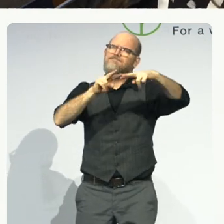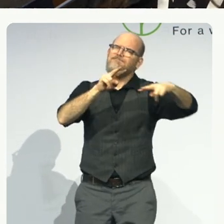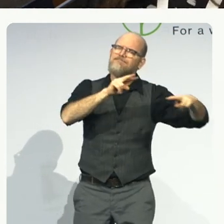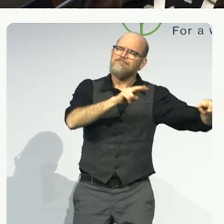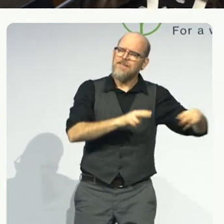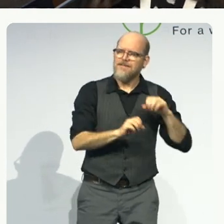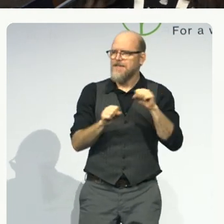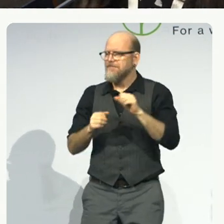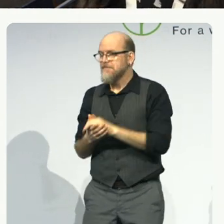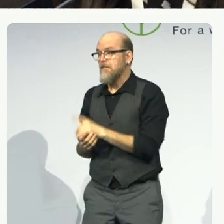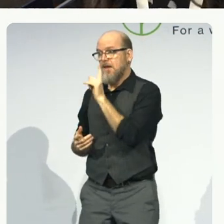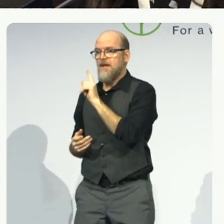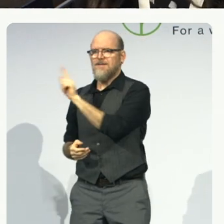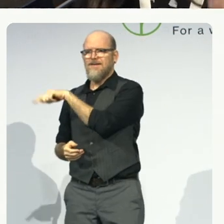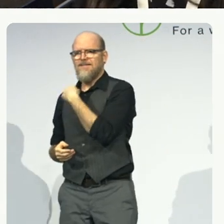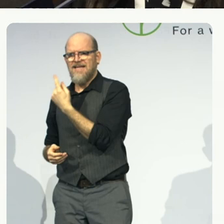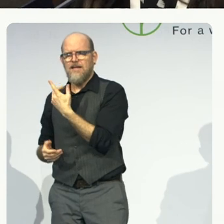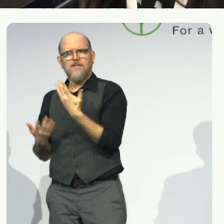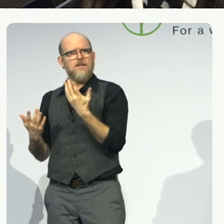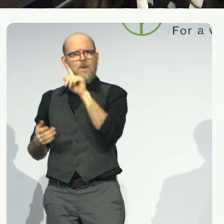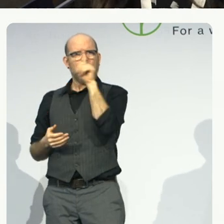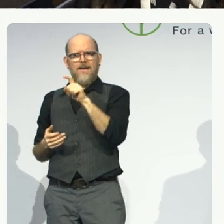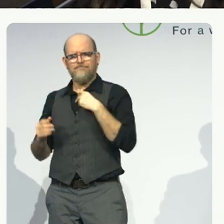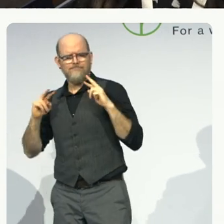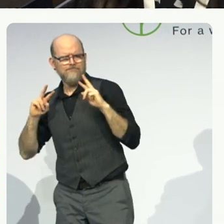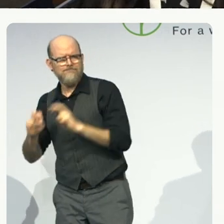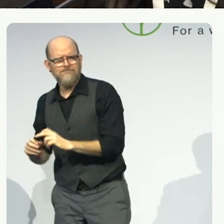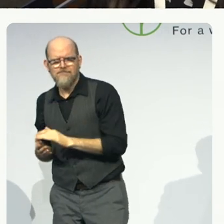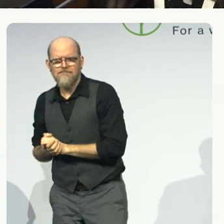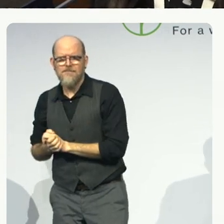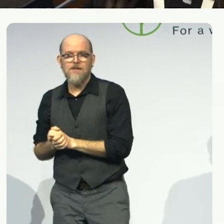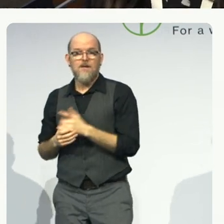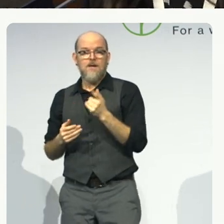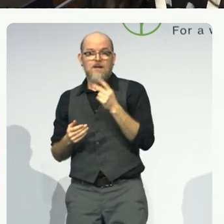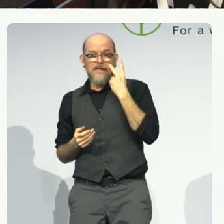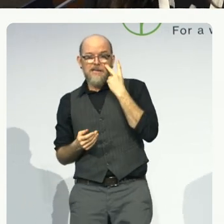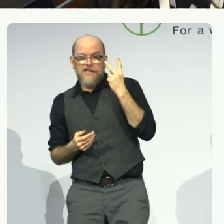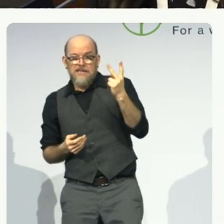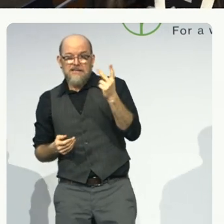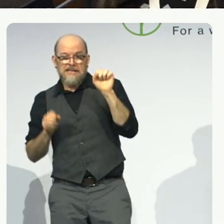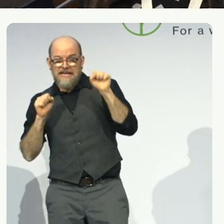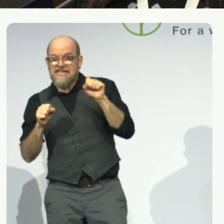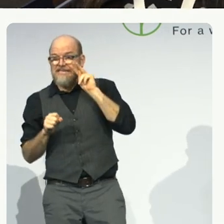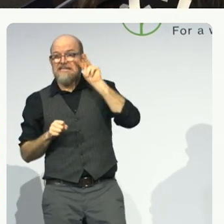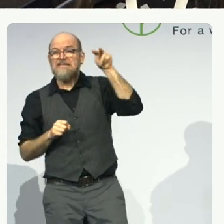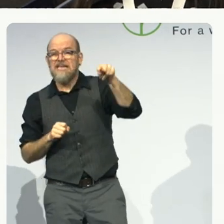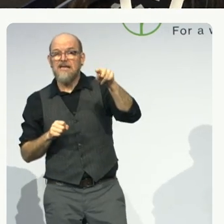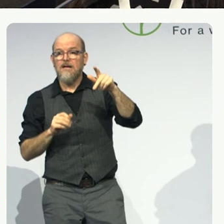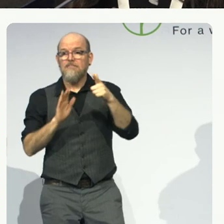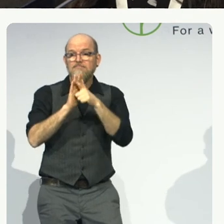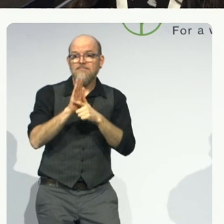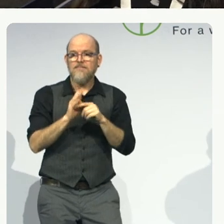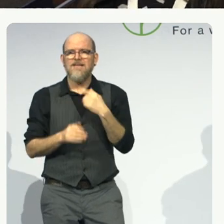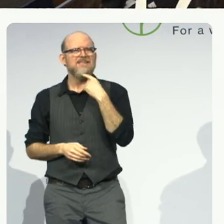just like when 500 CEOs stand up and make a public statement,